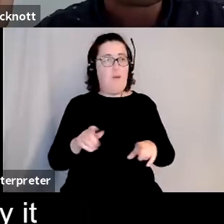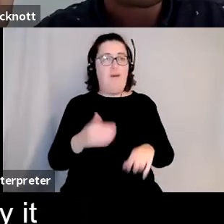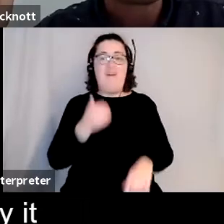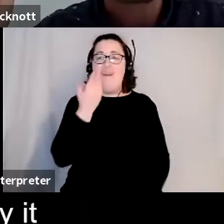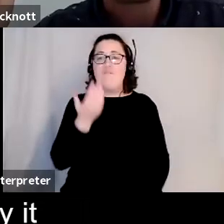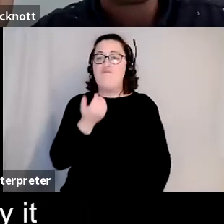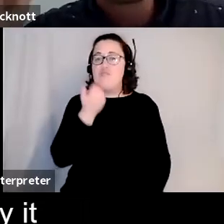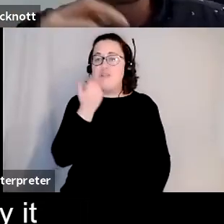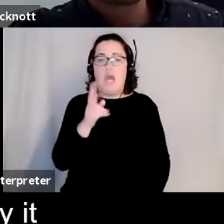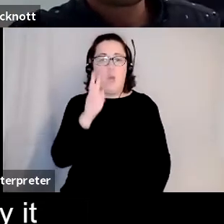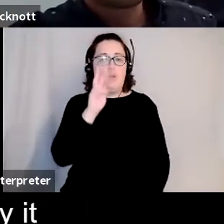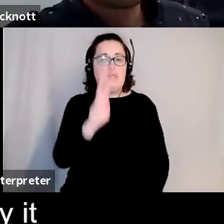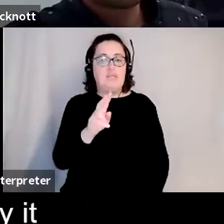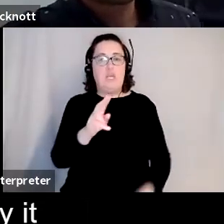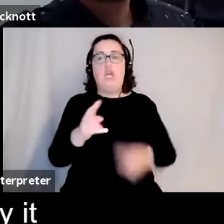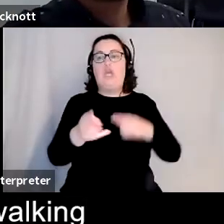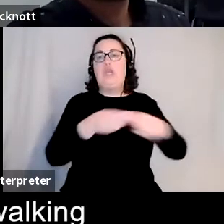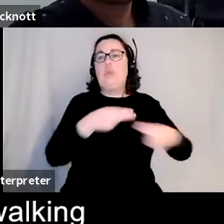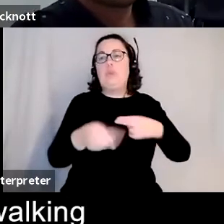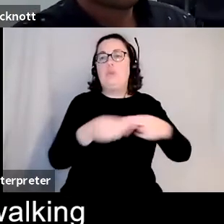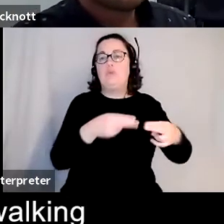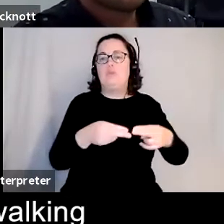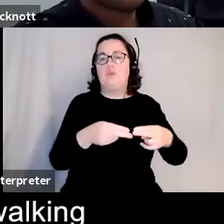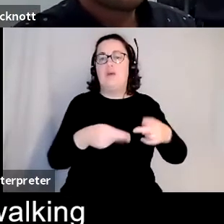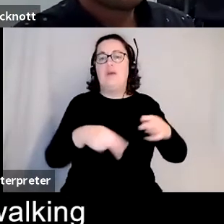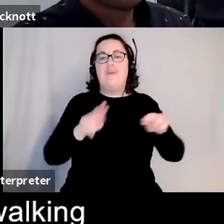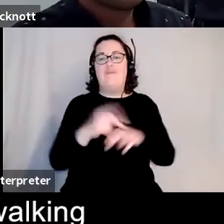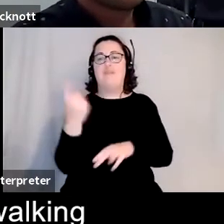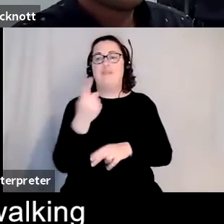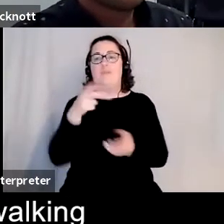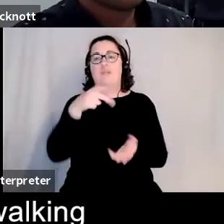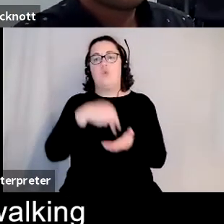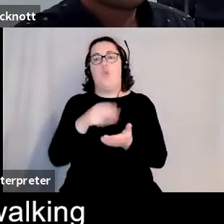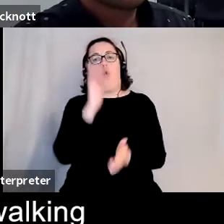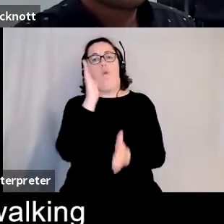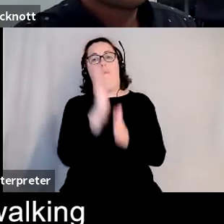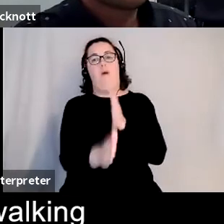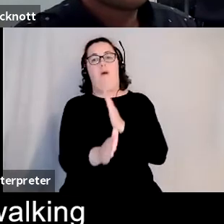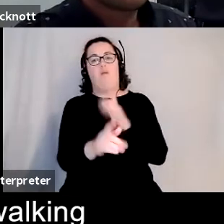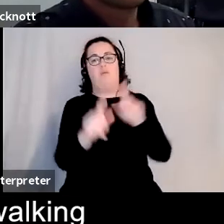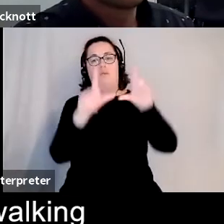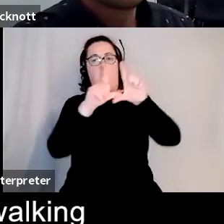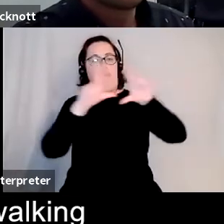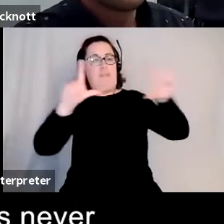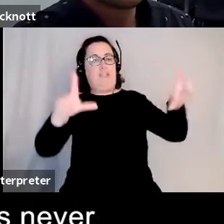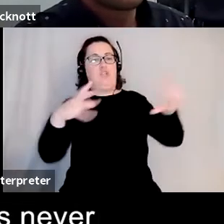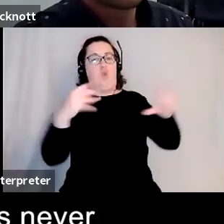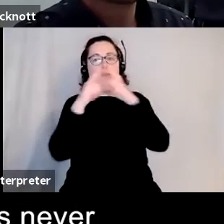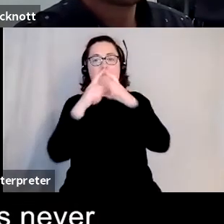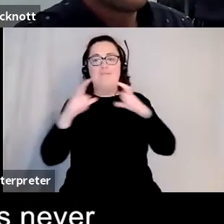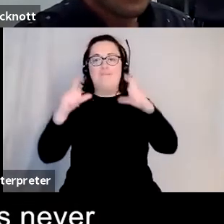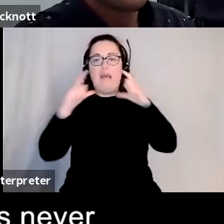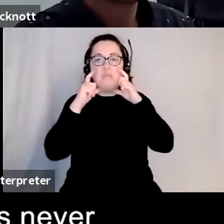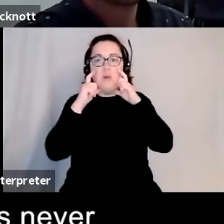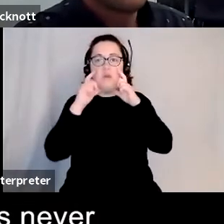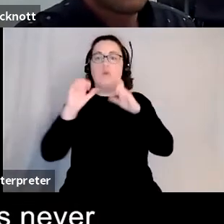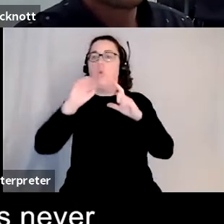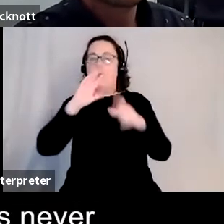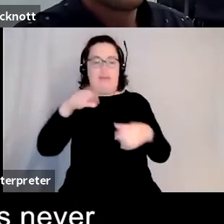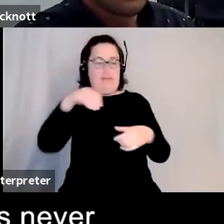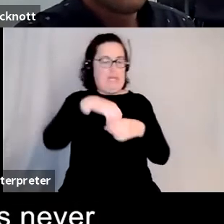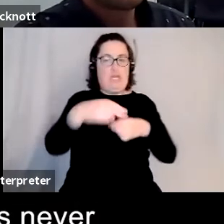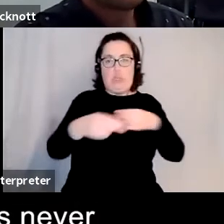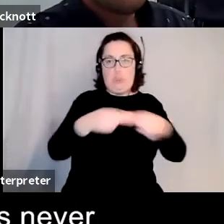used on news as a tutorial like if you could get a shot of someone walking past with a face mask on it was like it would just get dropped in and